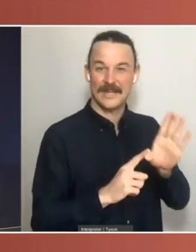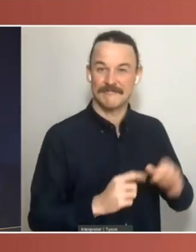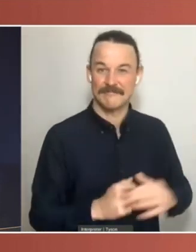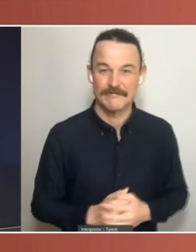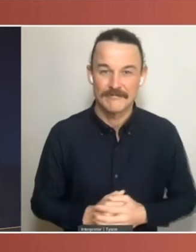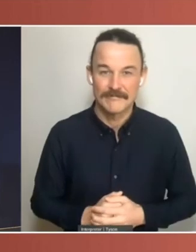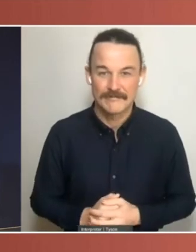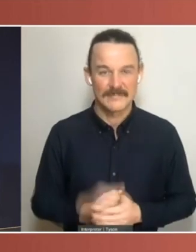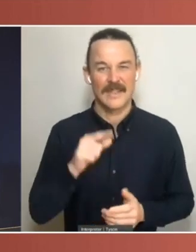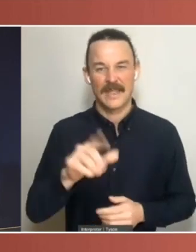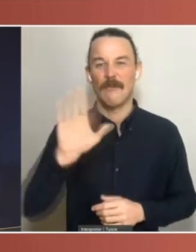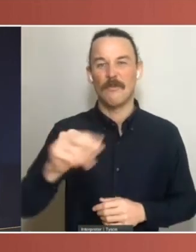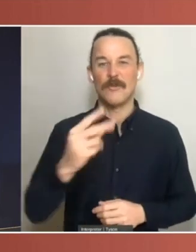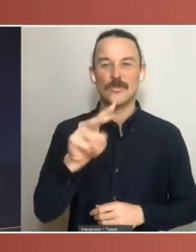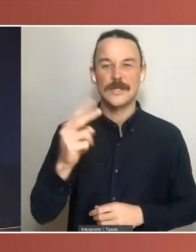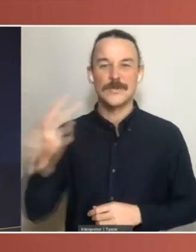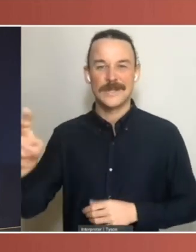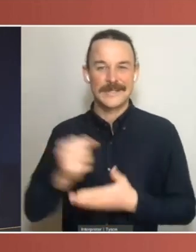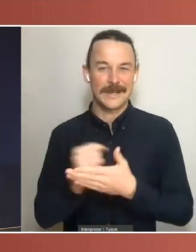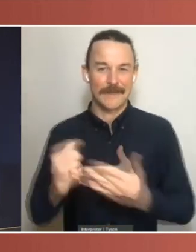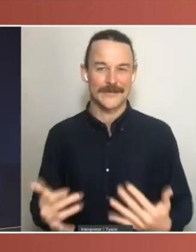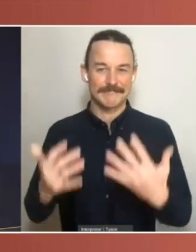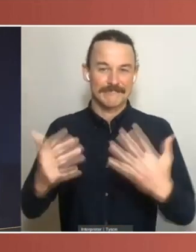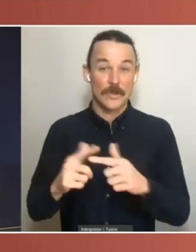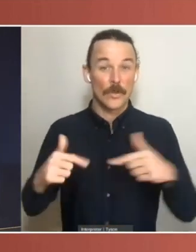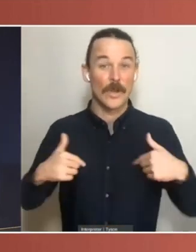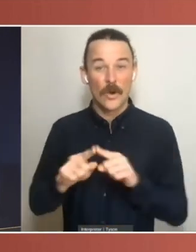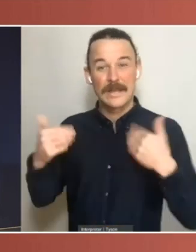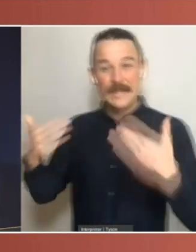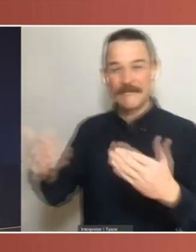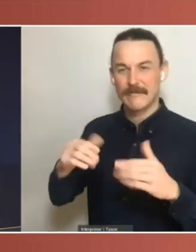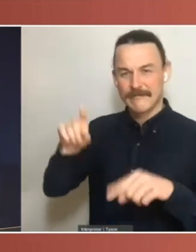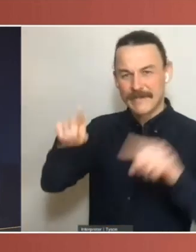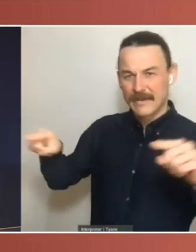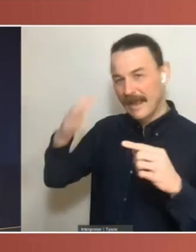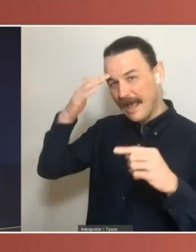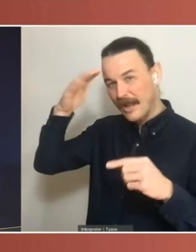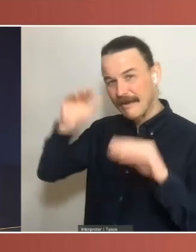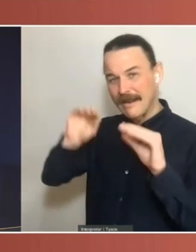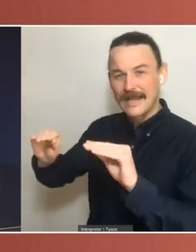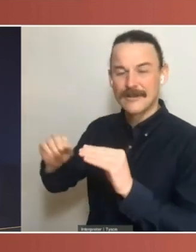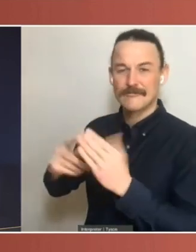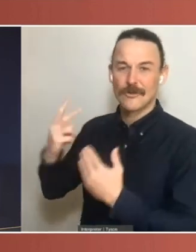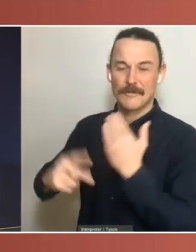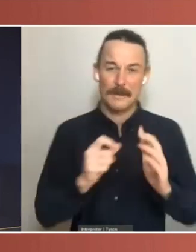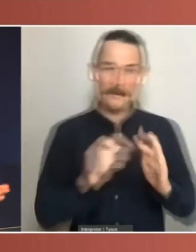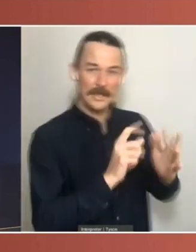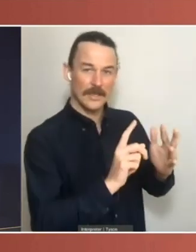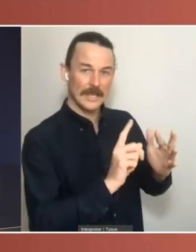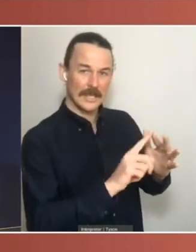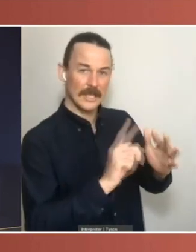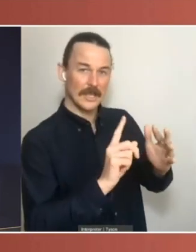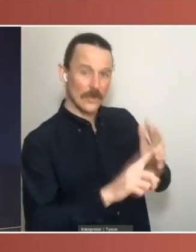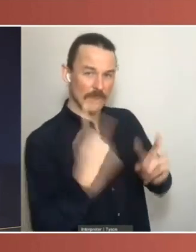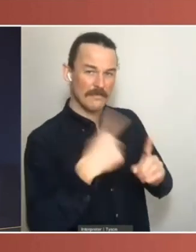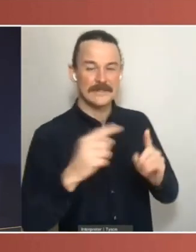And we do offer various adult education programs run by the PEO and also the departments of the Senate and the House of Representatives. And you weren't preaching